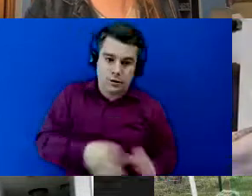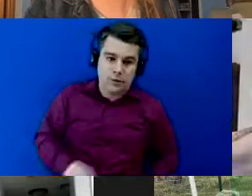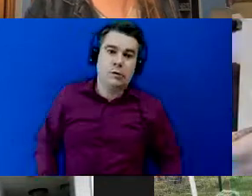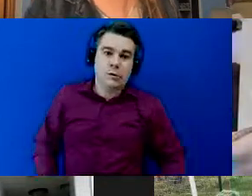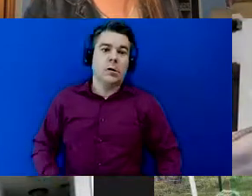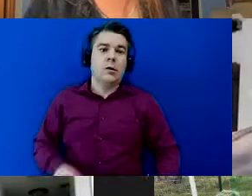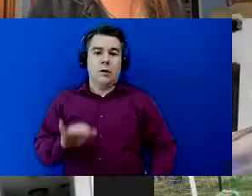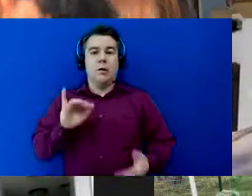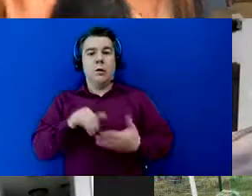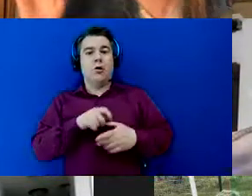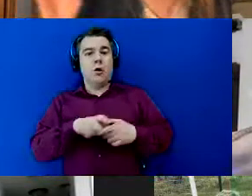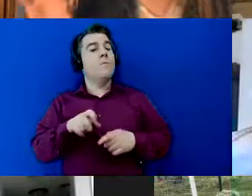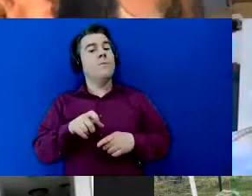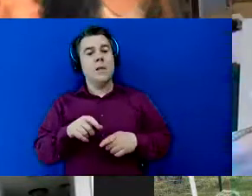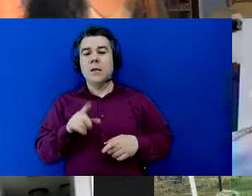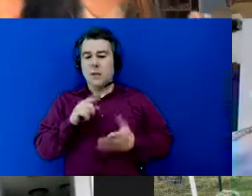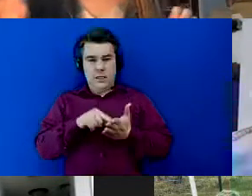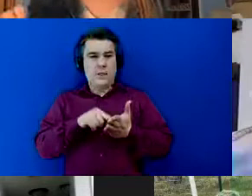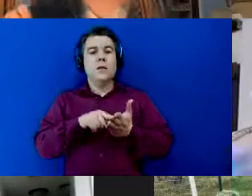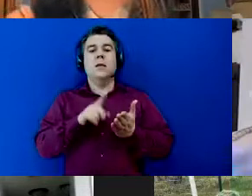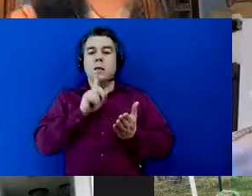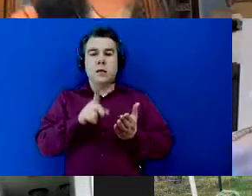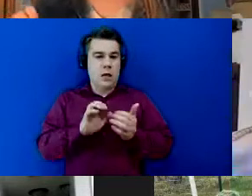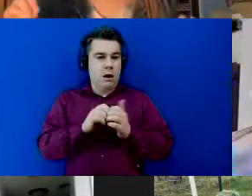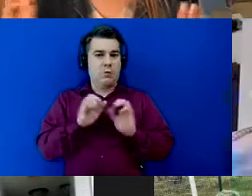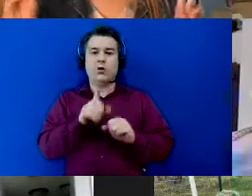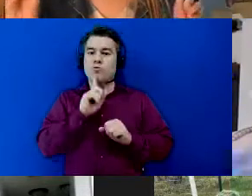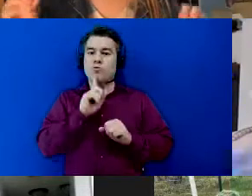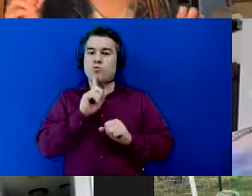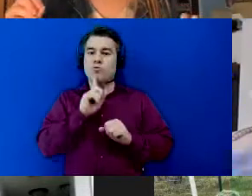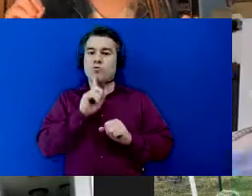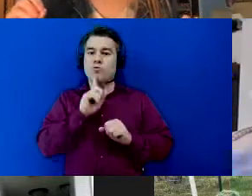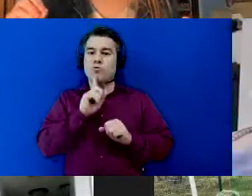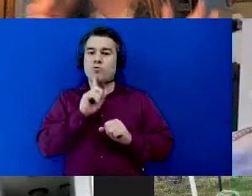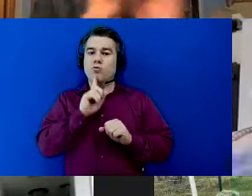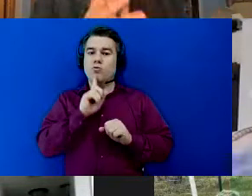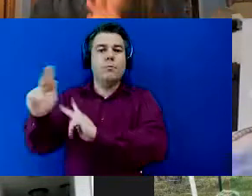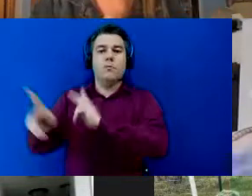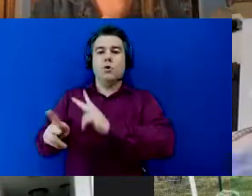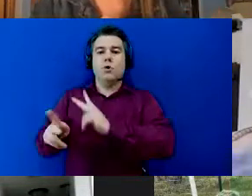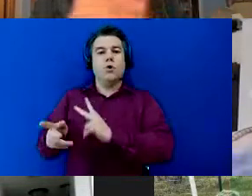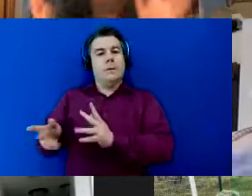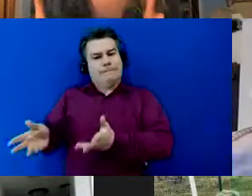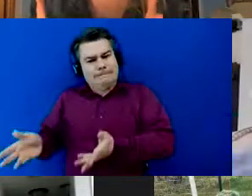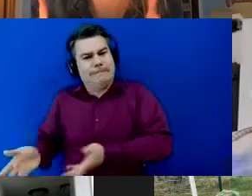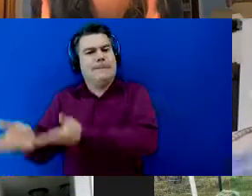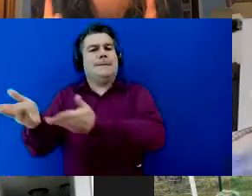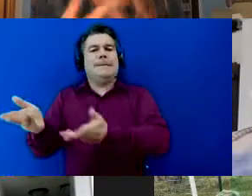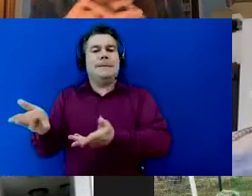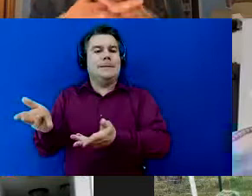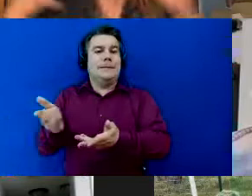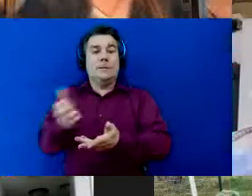and this is a way guys this is a way to really encourage people and push them to where it's not it's not you